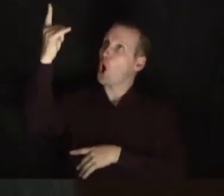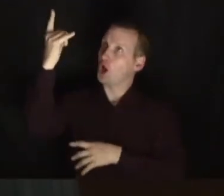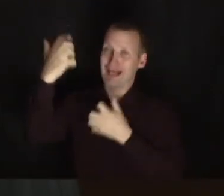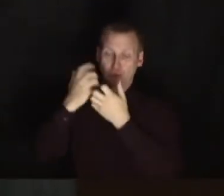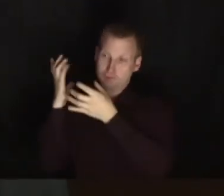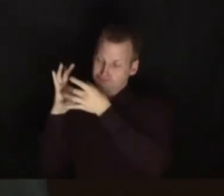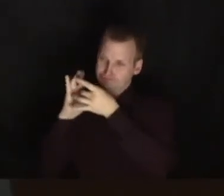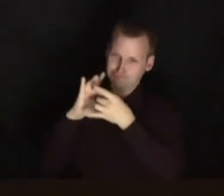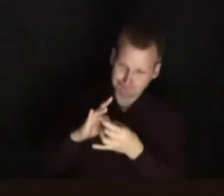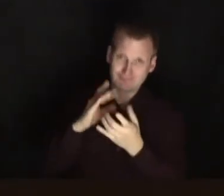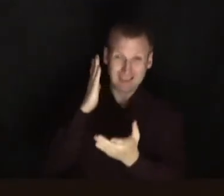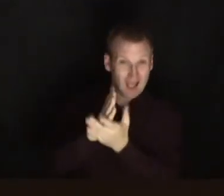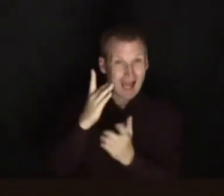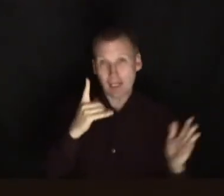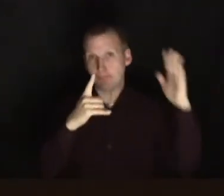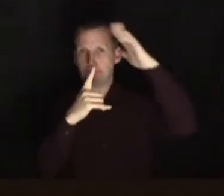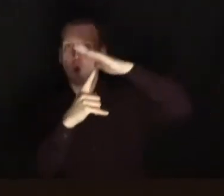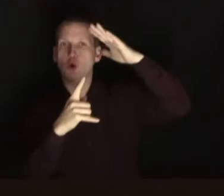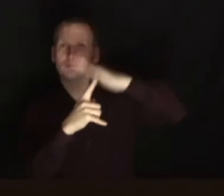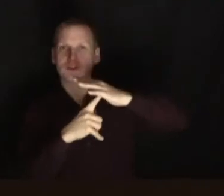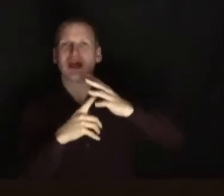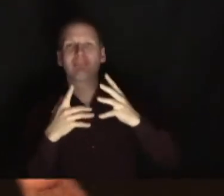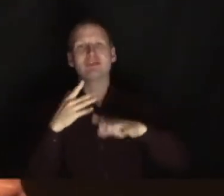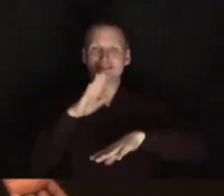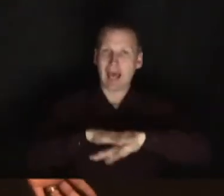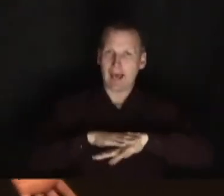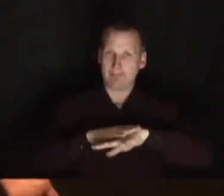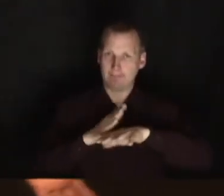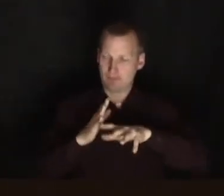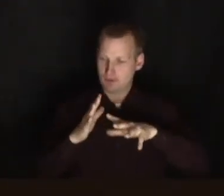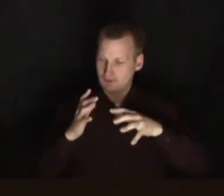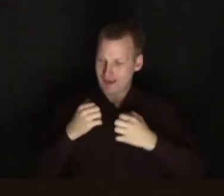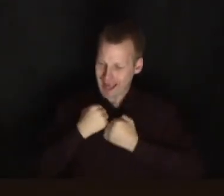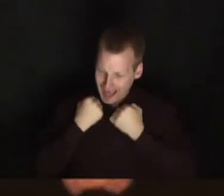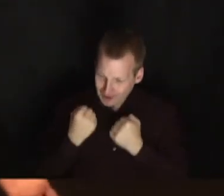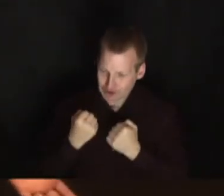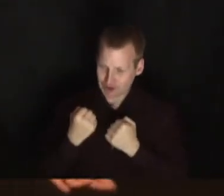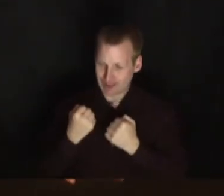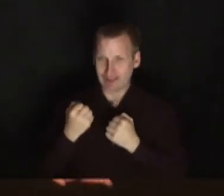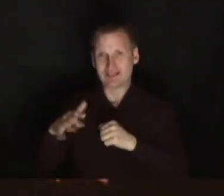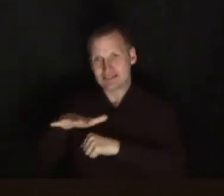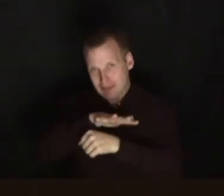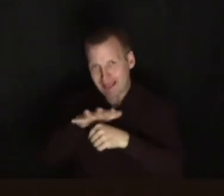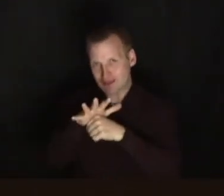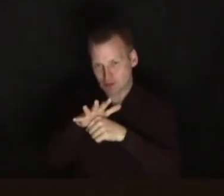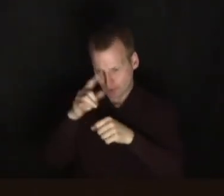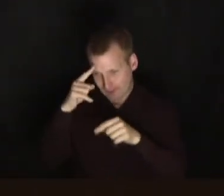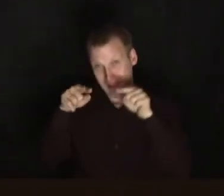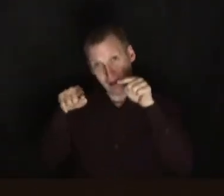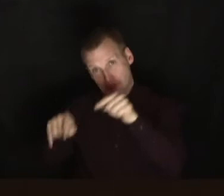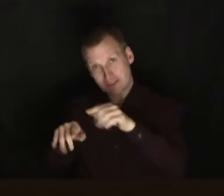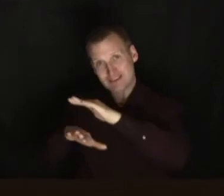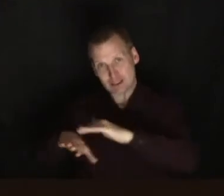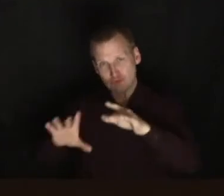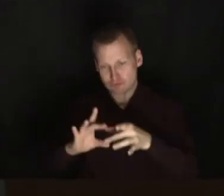and even more so to have the time and energy and space to think about your children and their relationship with God can feel